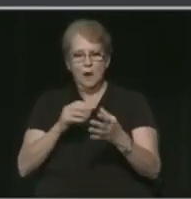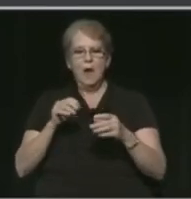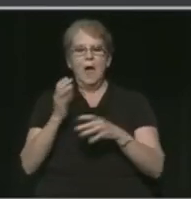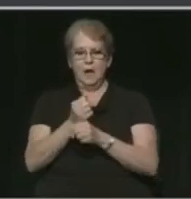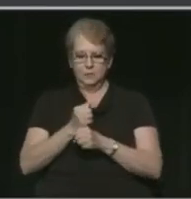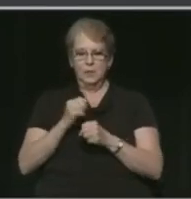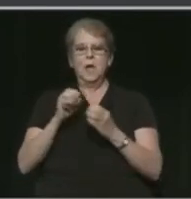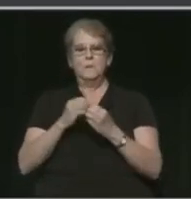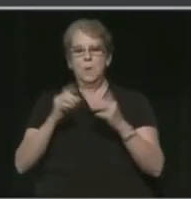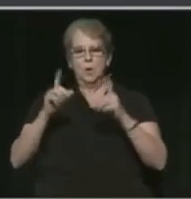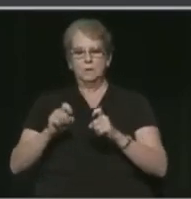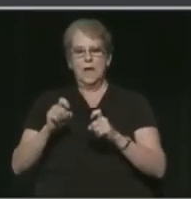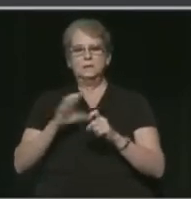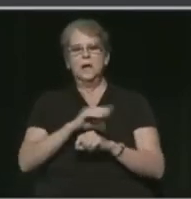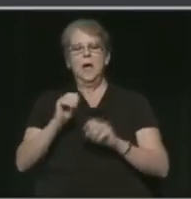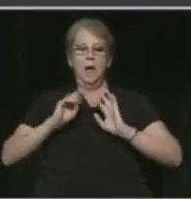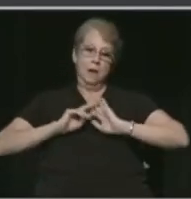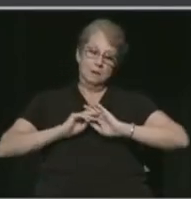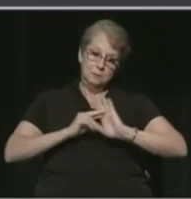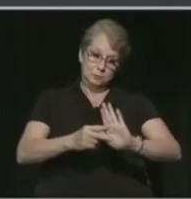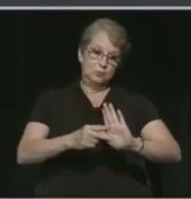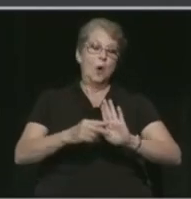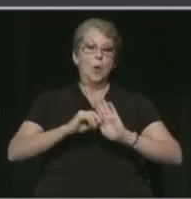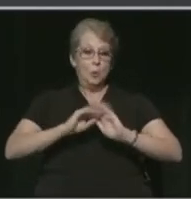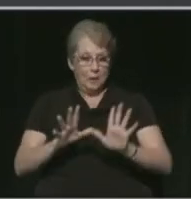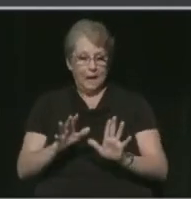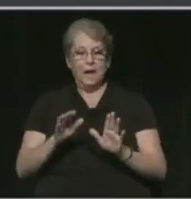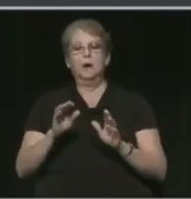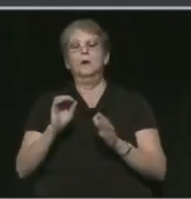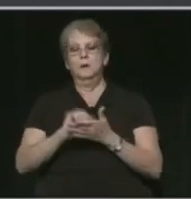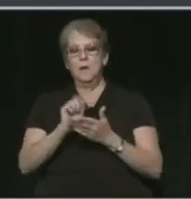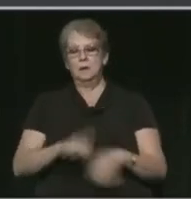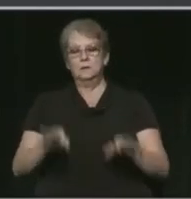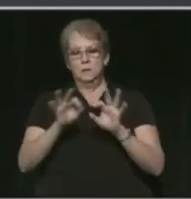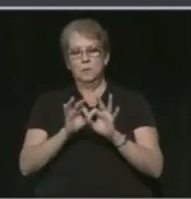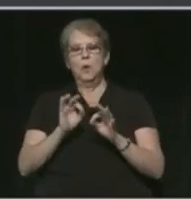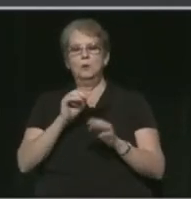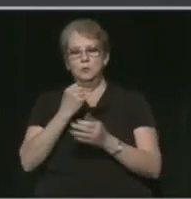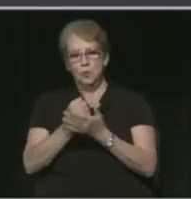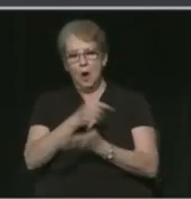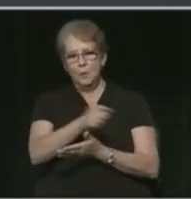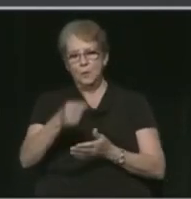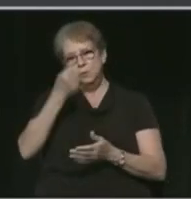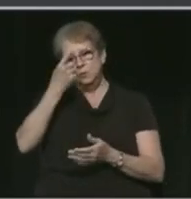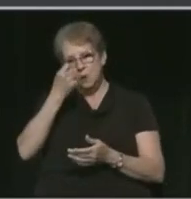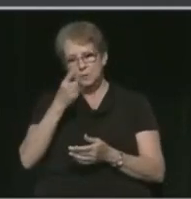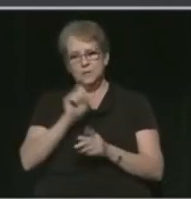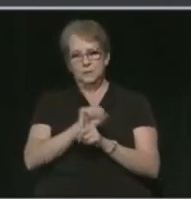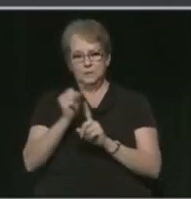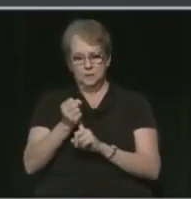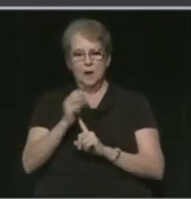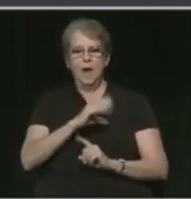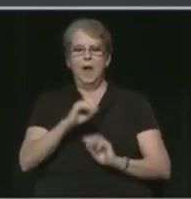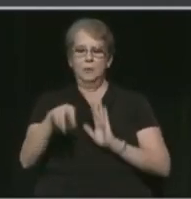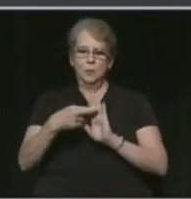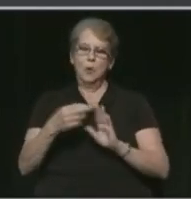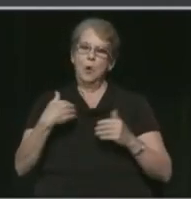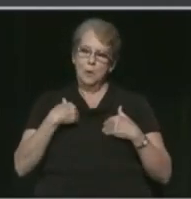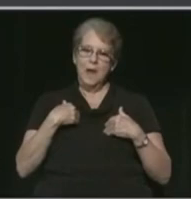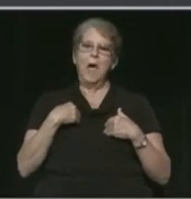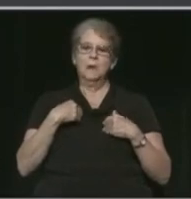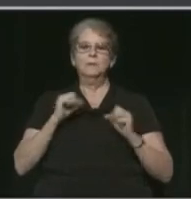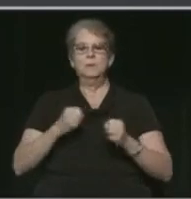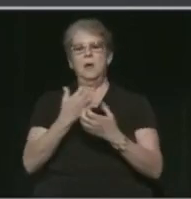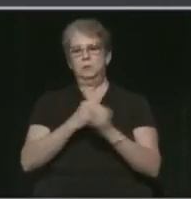online, and transparency, as we understand, is crucial to helping everyone understand the situation and the role that we all play in